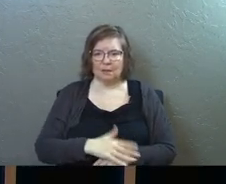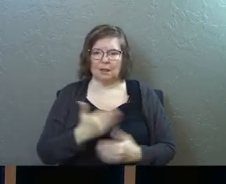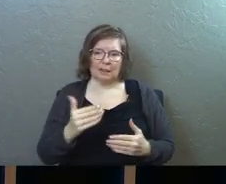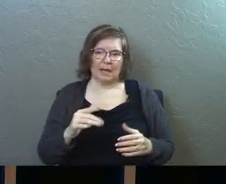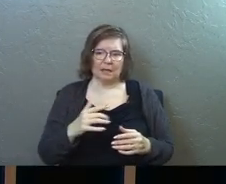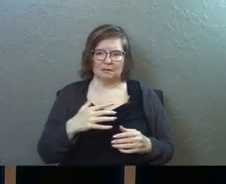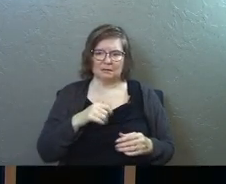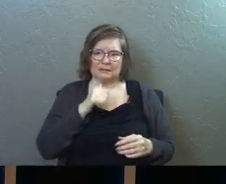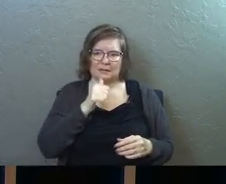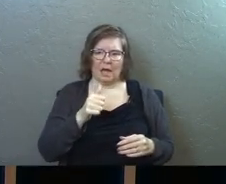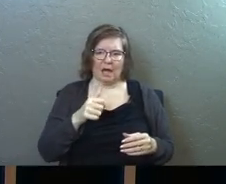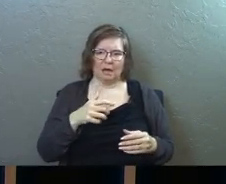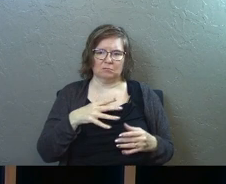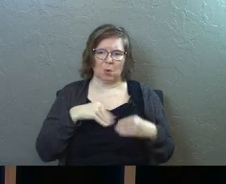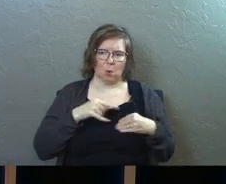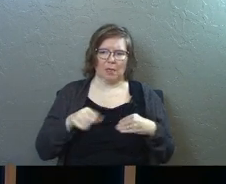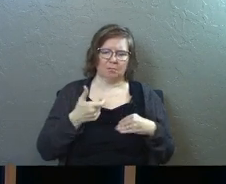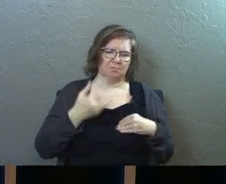let's disown them